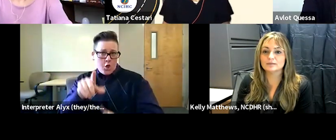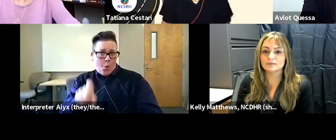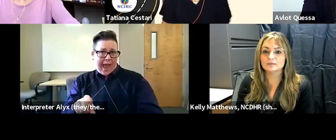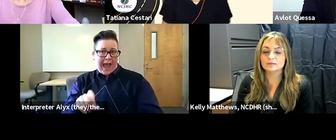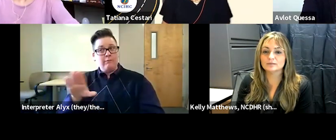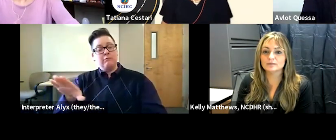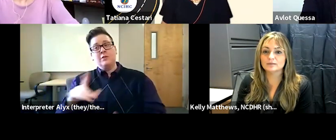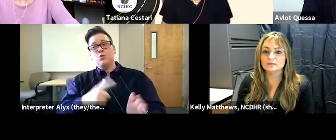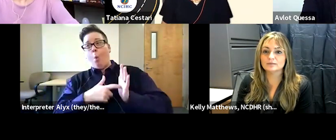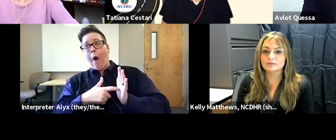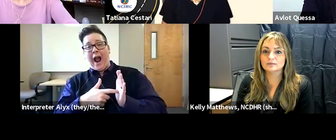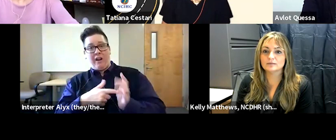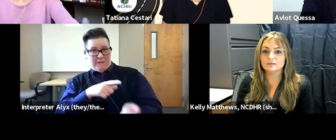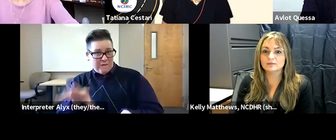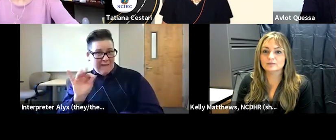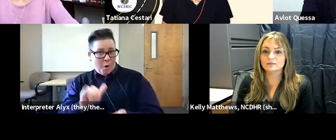card